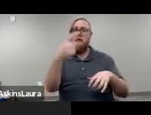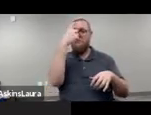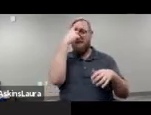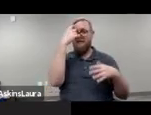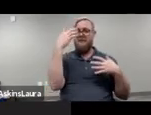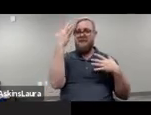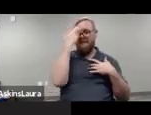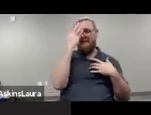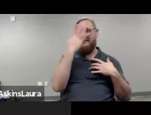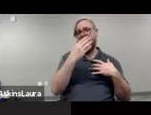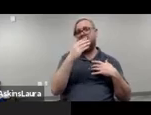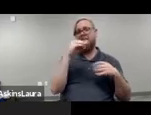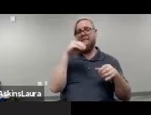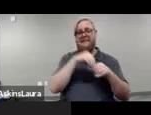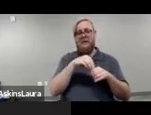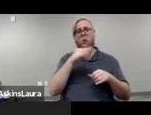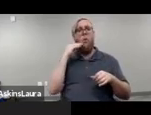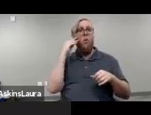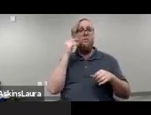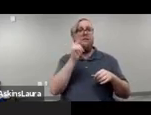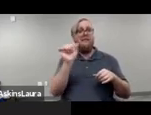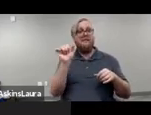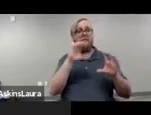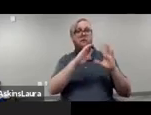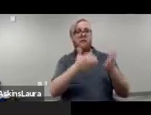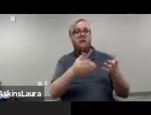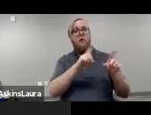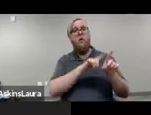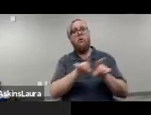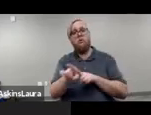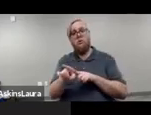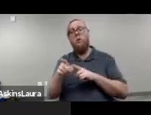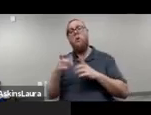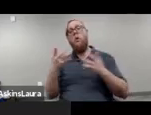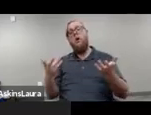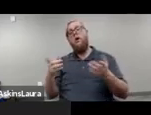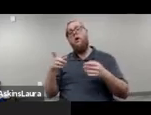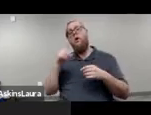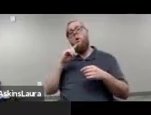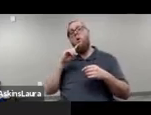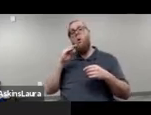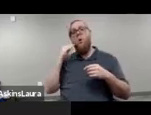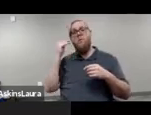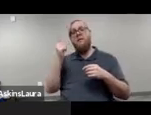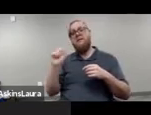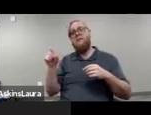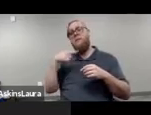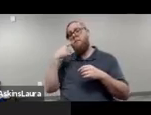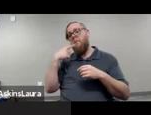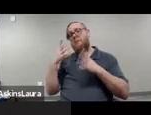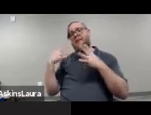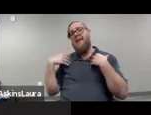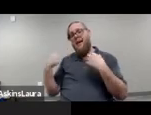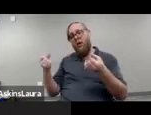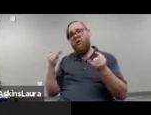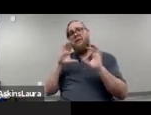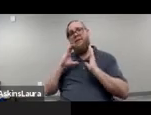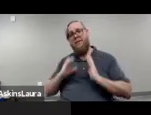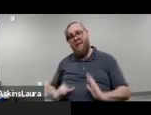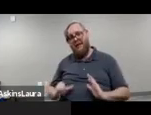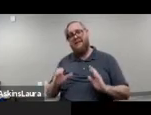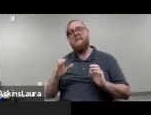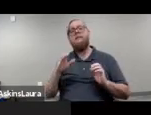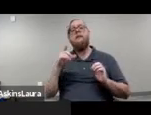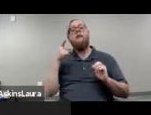homelessness populations, but now what about the prevalence of homelessness in the public mental health system clients? So a 2005